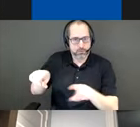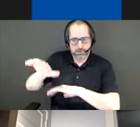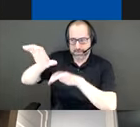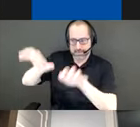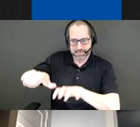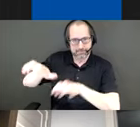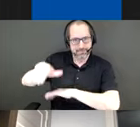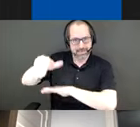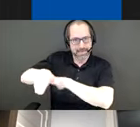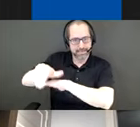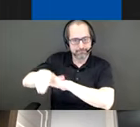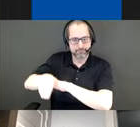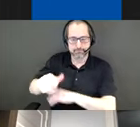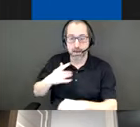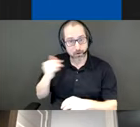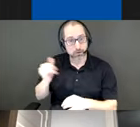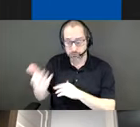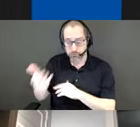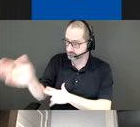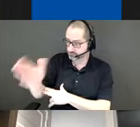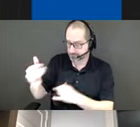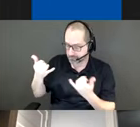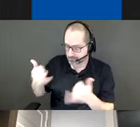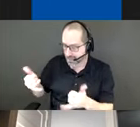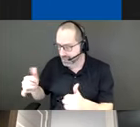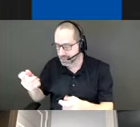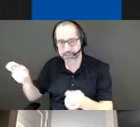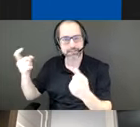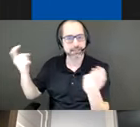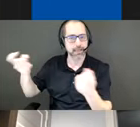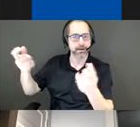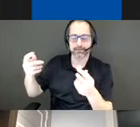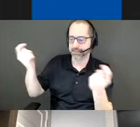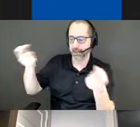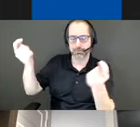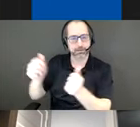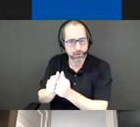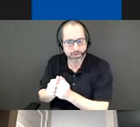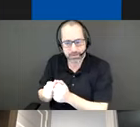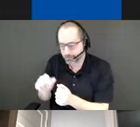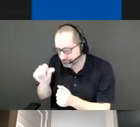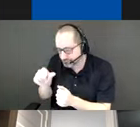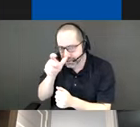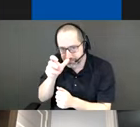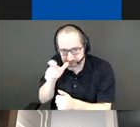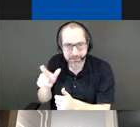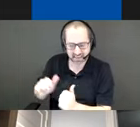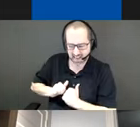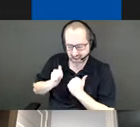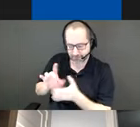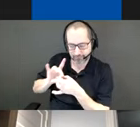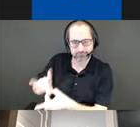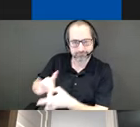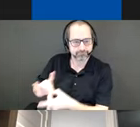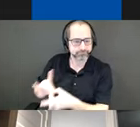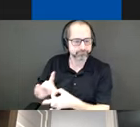but also playing and celebrating with the motion of species as they navigate through these little micro corridors yeah